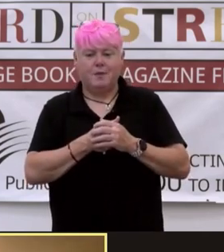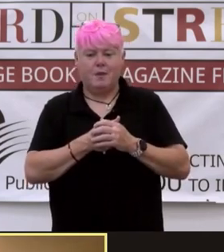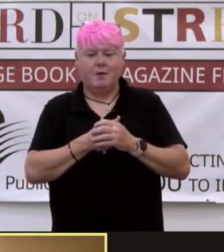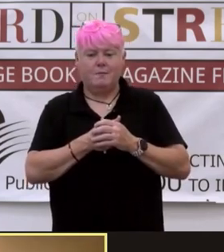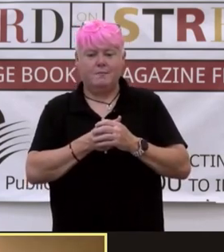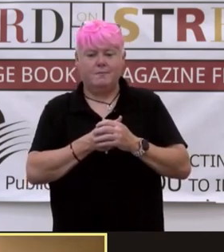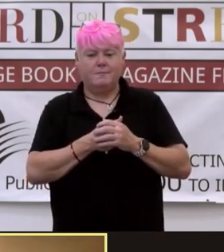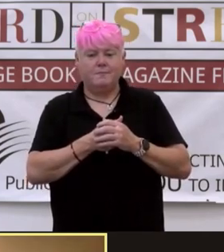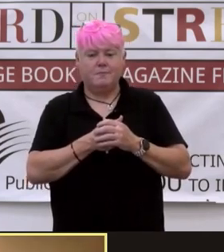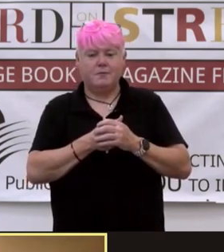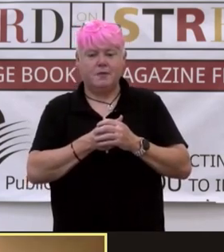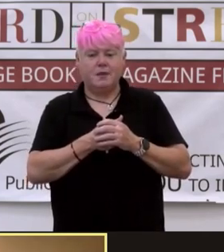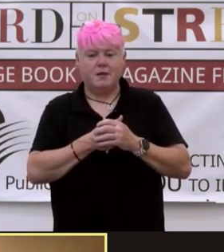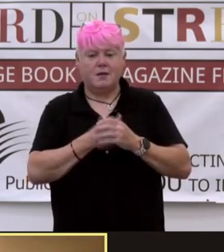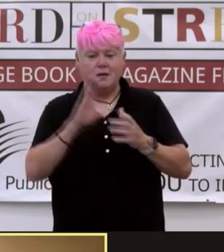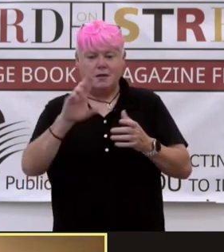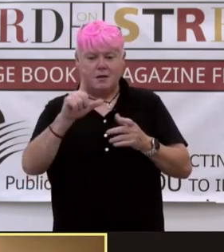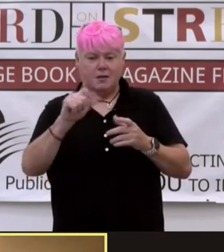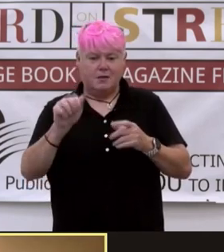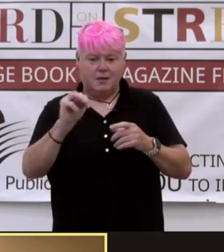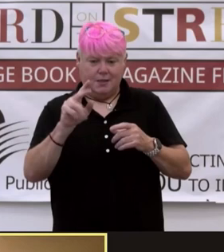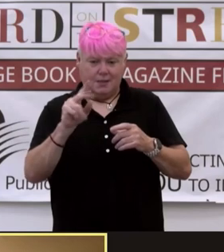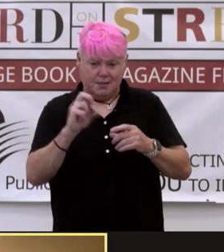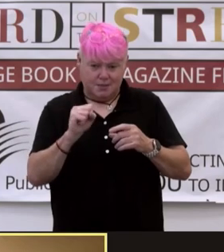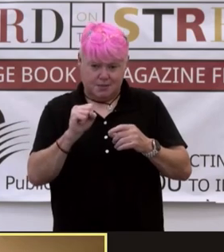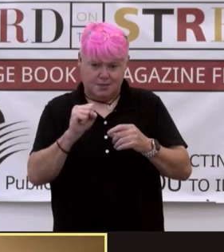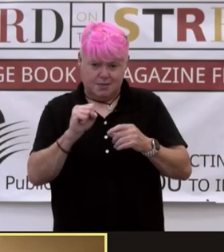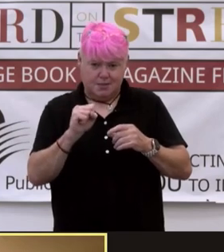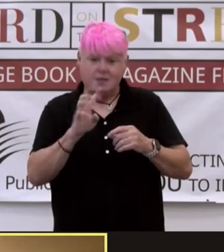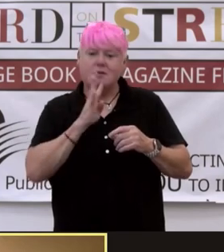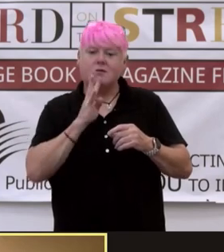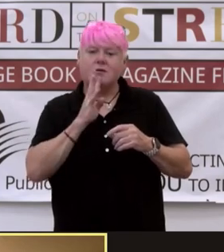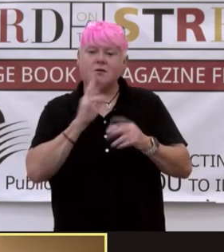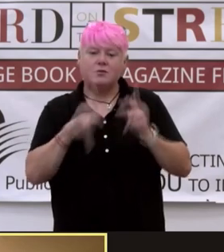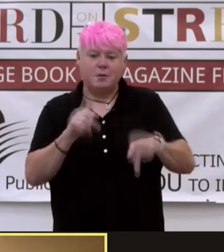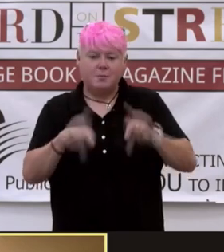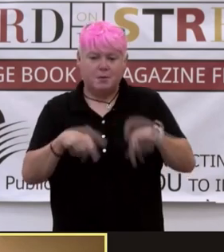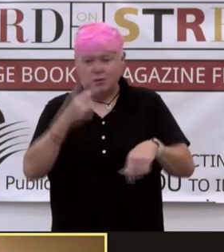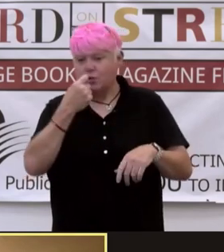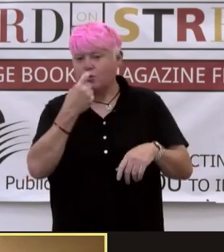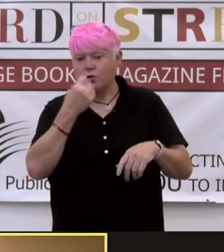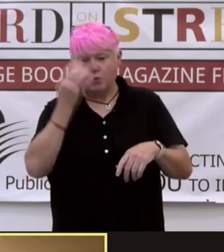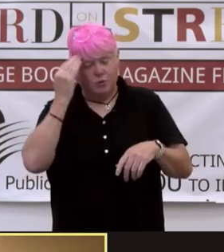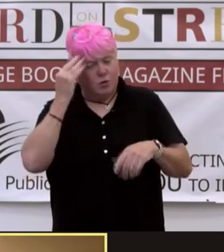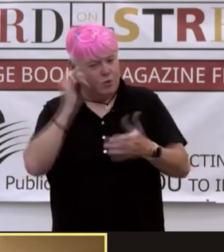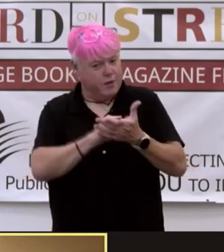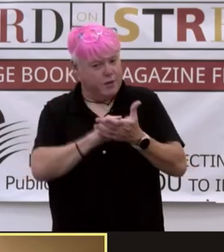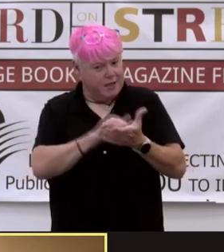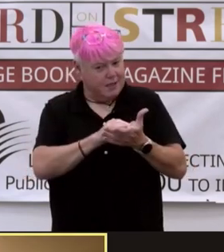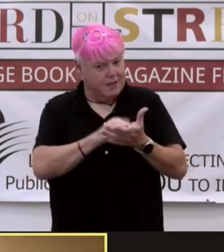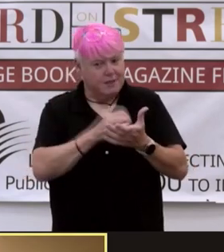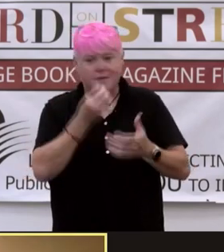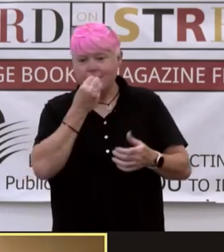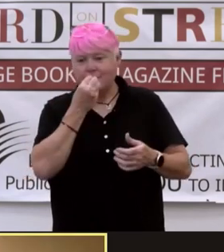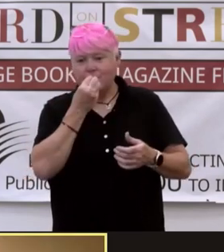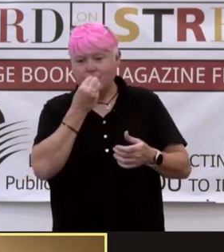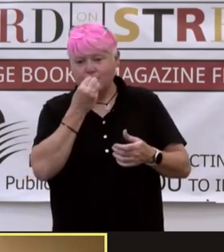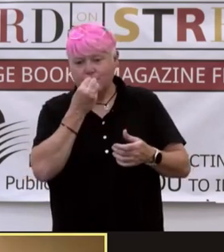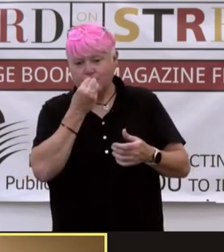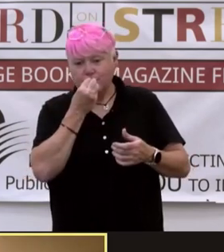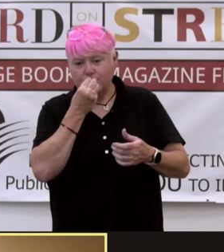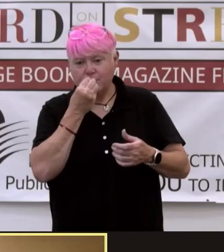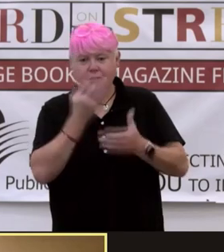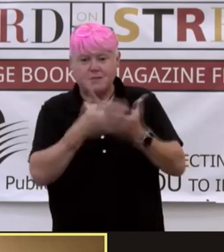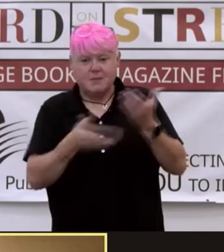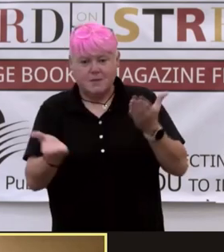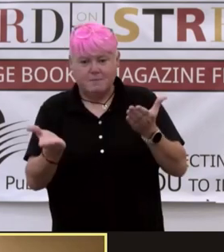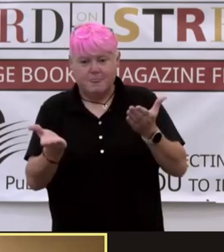So the clans, I talk to people who know this stuff and the food was, is just something that